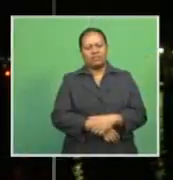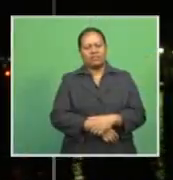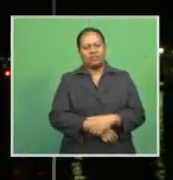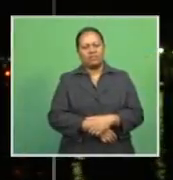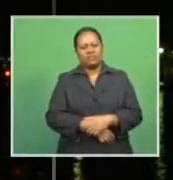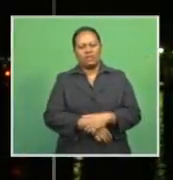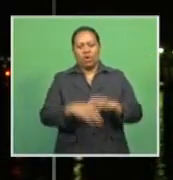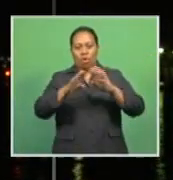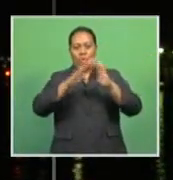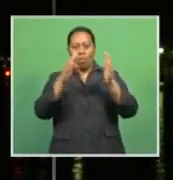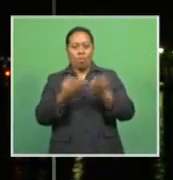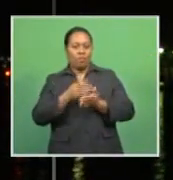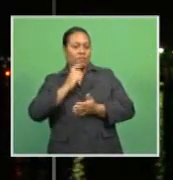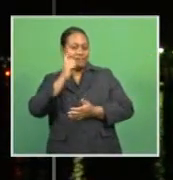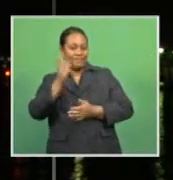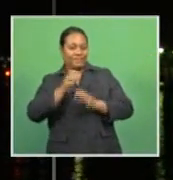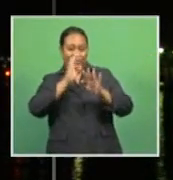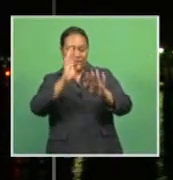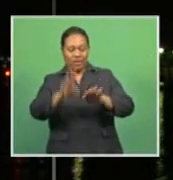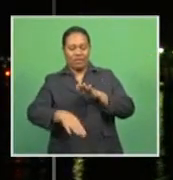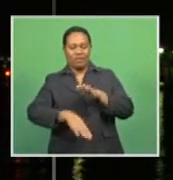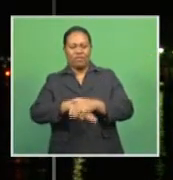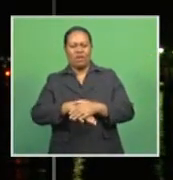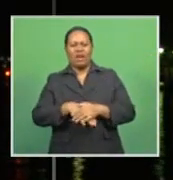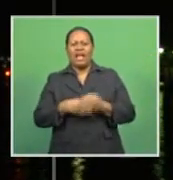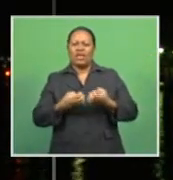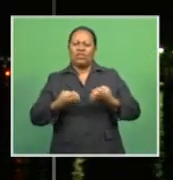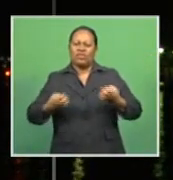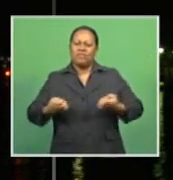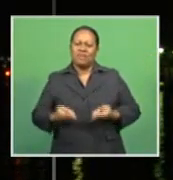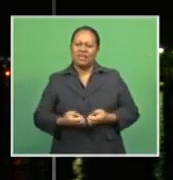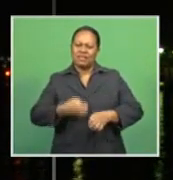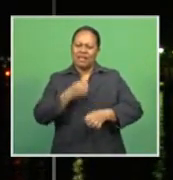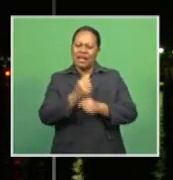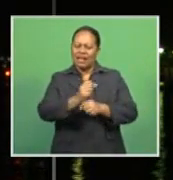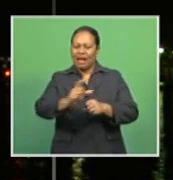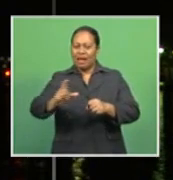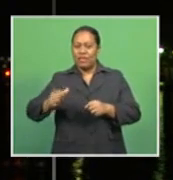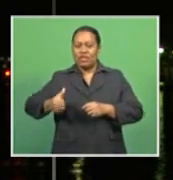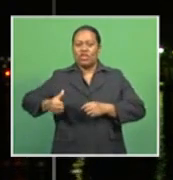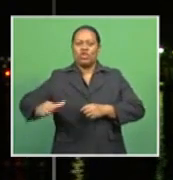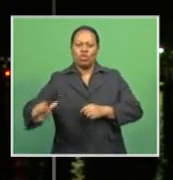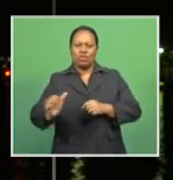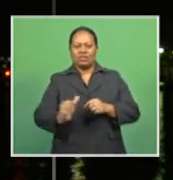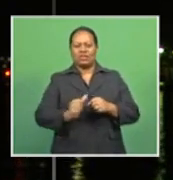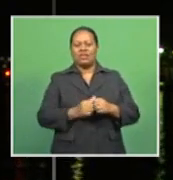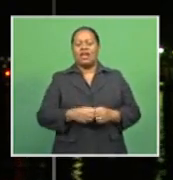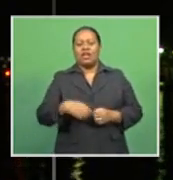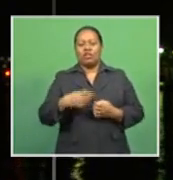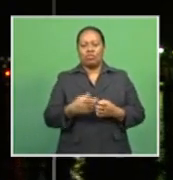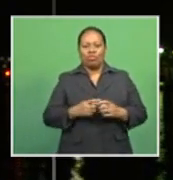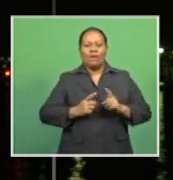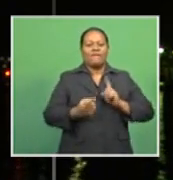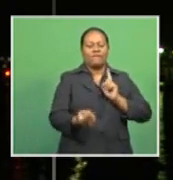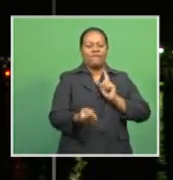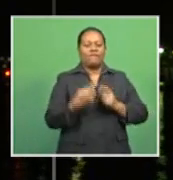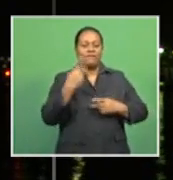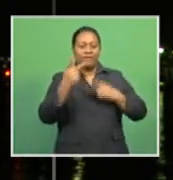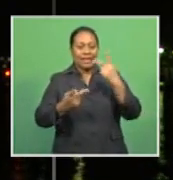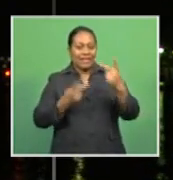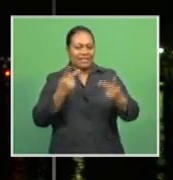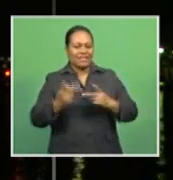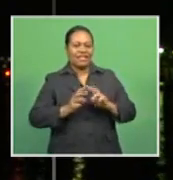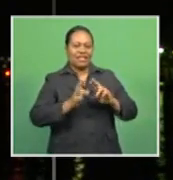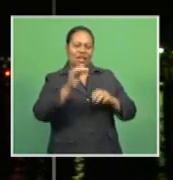In the world of the weird and the wonderful, an equipment company is now letting people use its cherry pickers to visit their loved ones in care